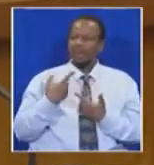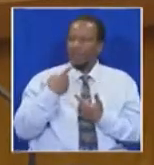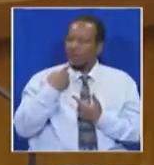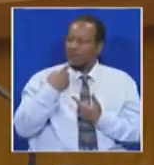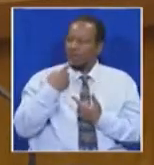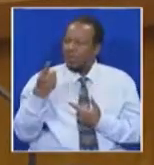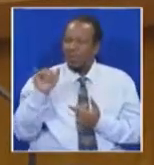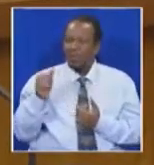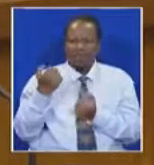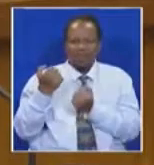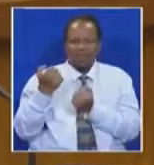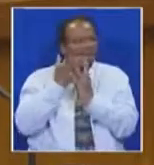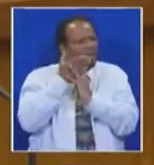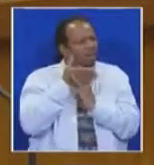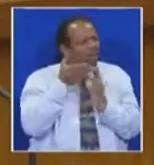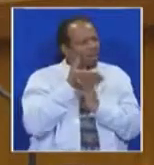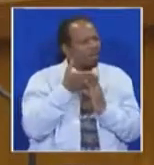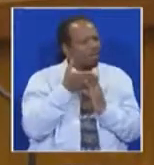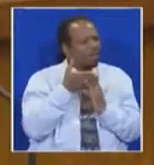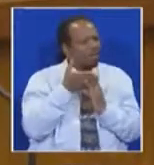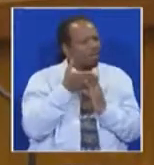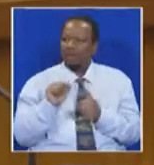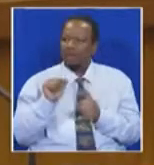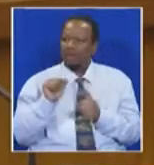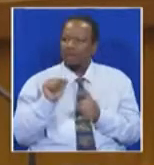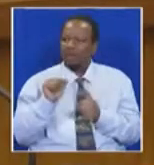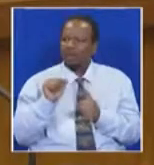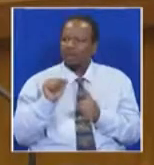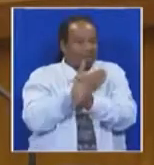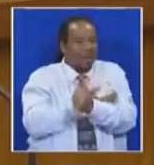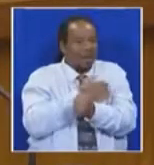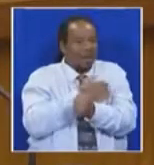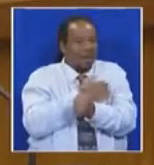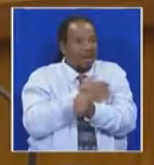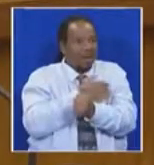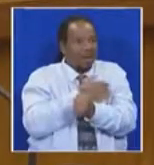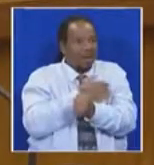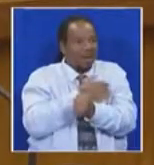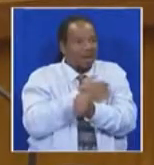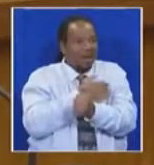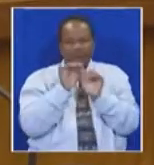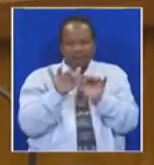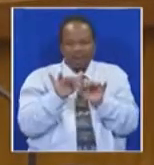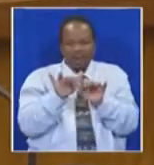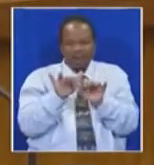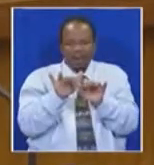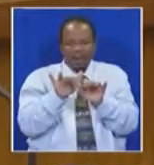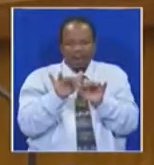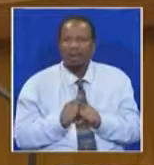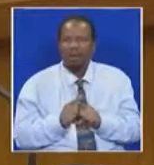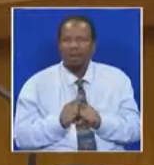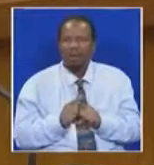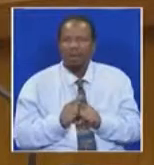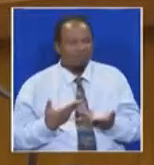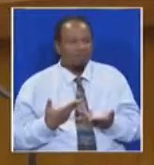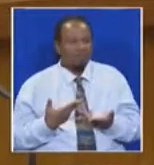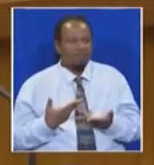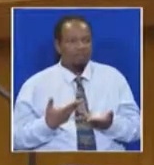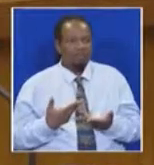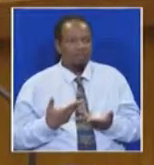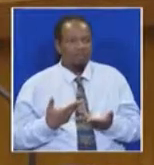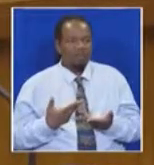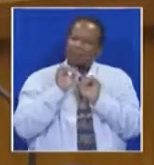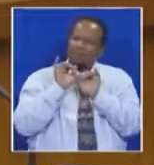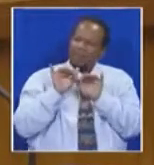interference, in the powers and functions of the executive and the legislature, the stirring up of public sentiment